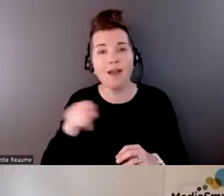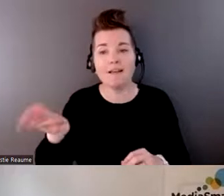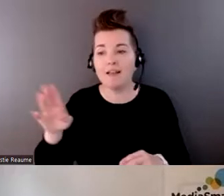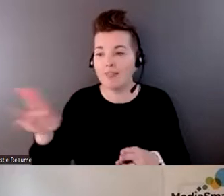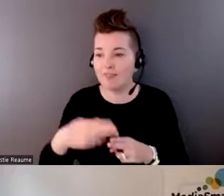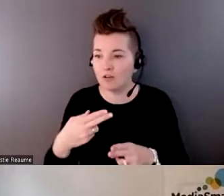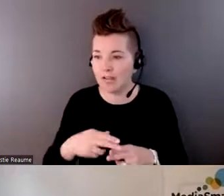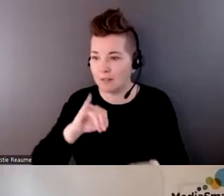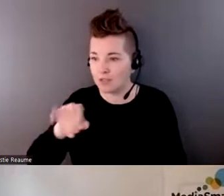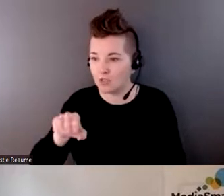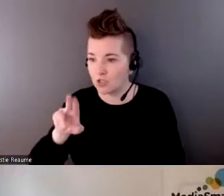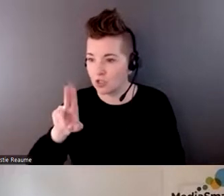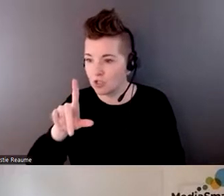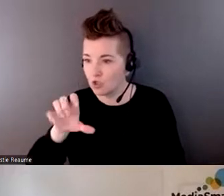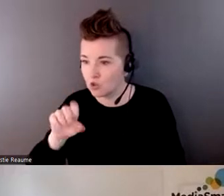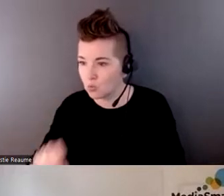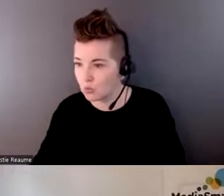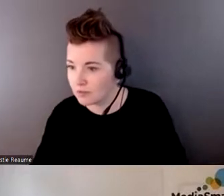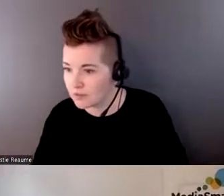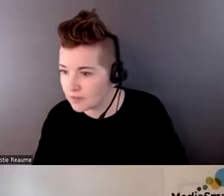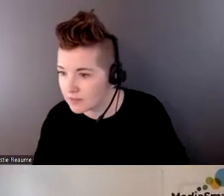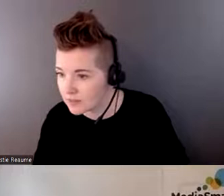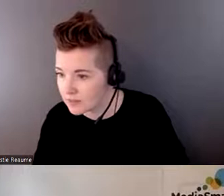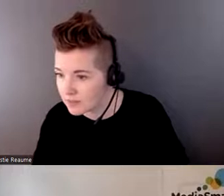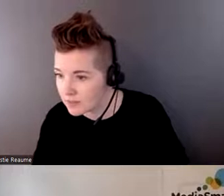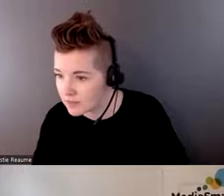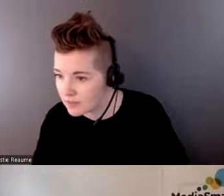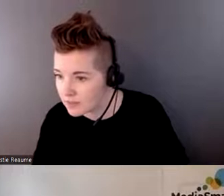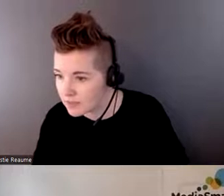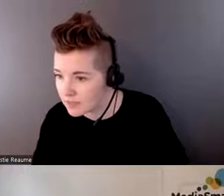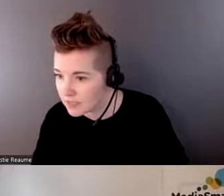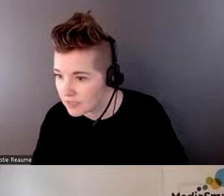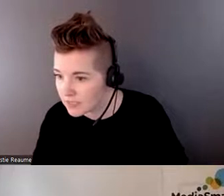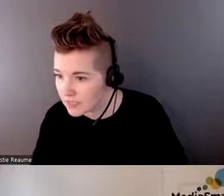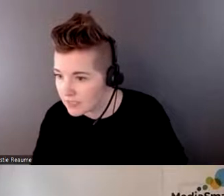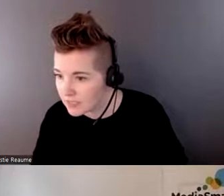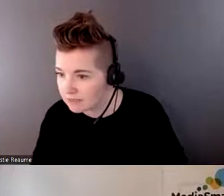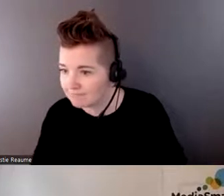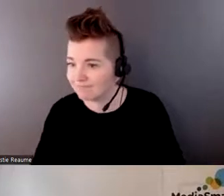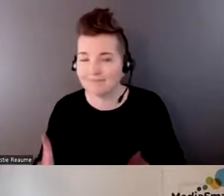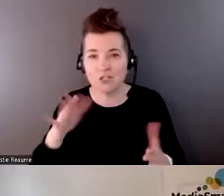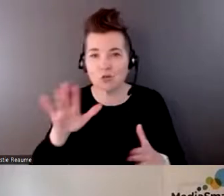talking about making things a little bit more individualized. Like Lisa was saying.